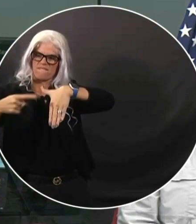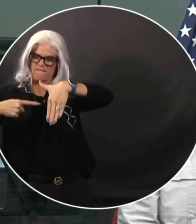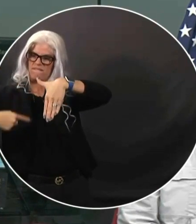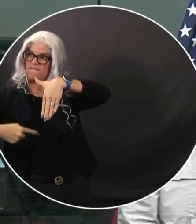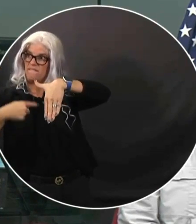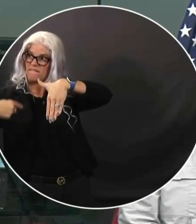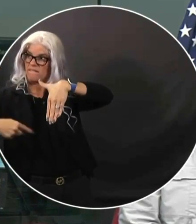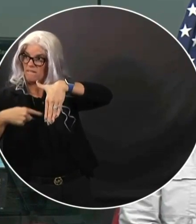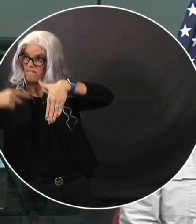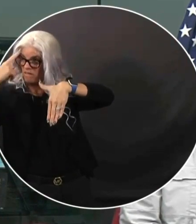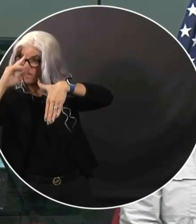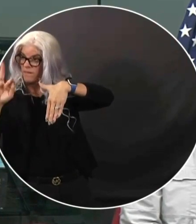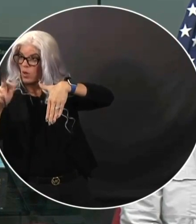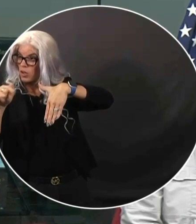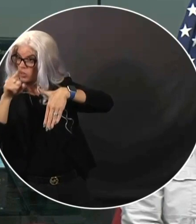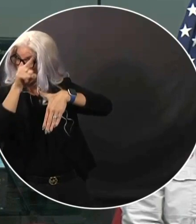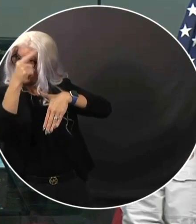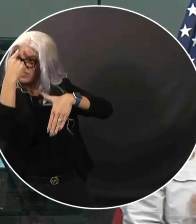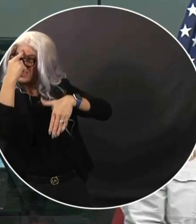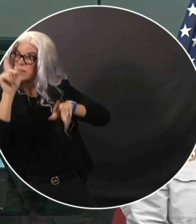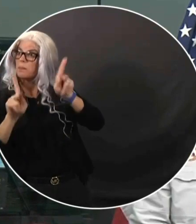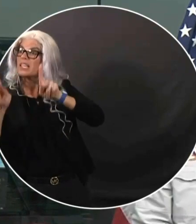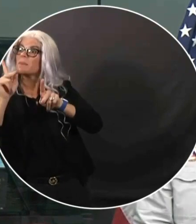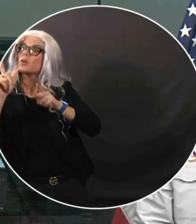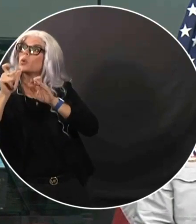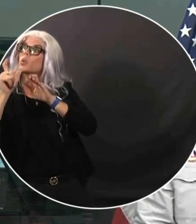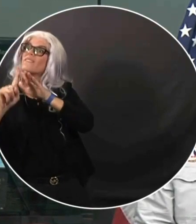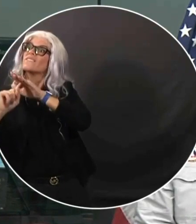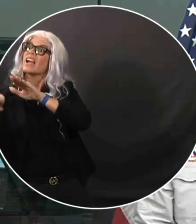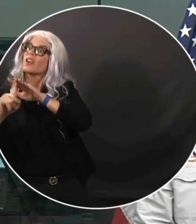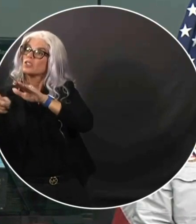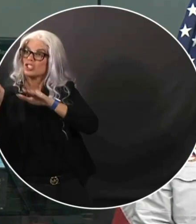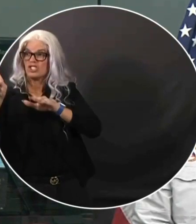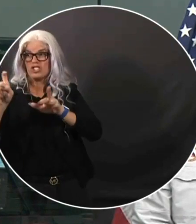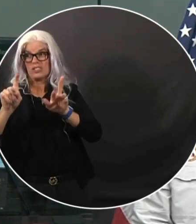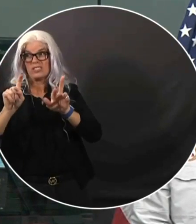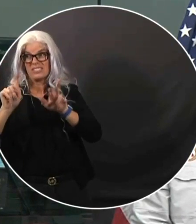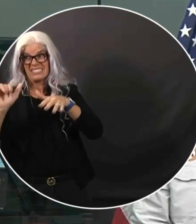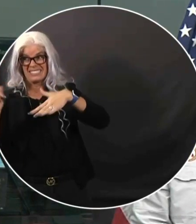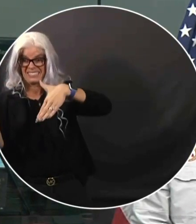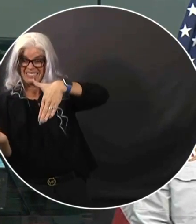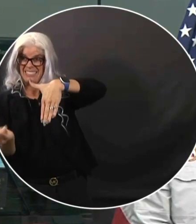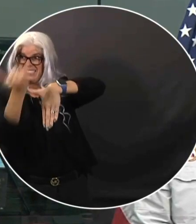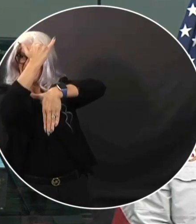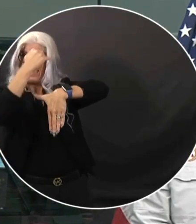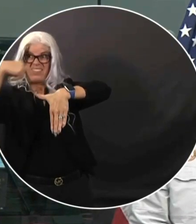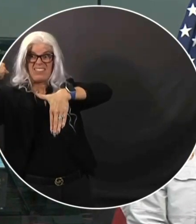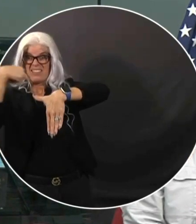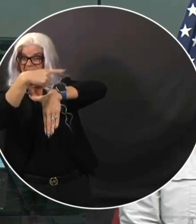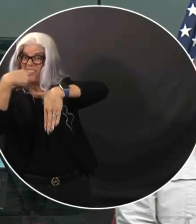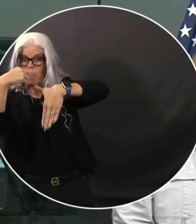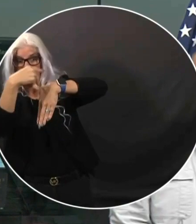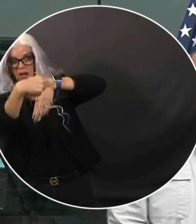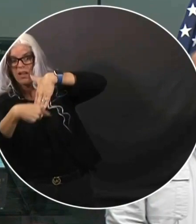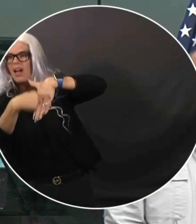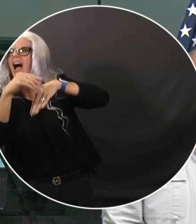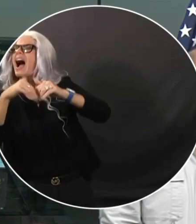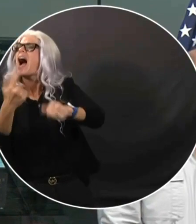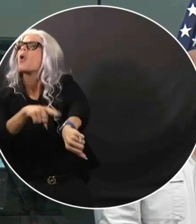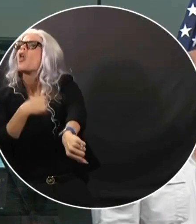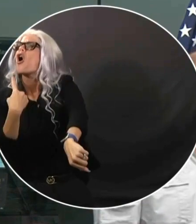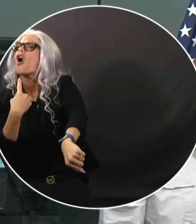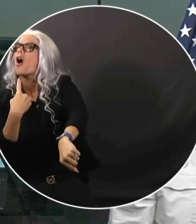should people who are evacuating be prepared to stay for quite a much longer period of time than they might have been used to previous